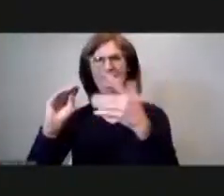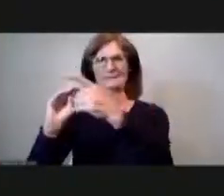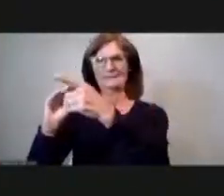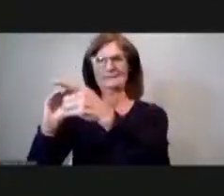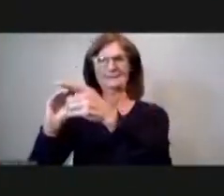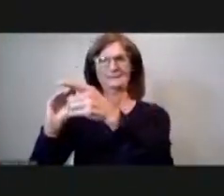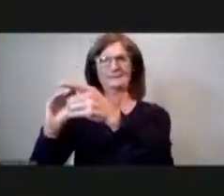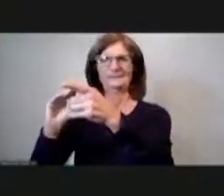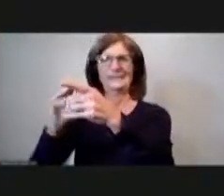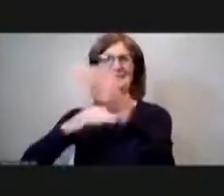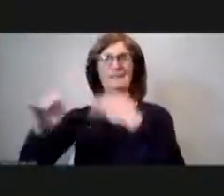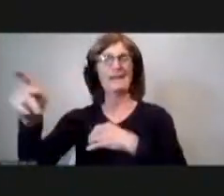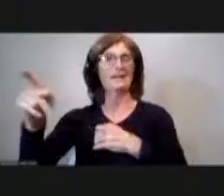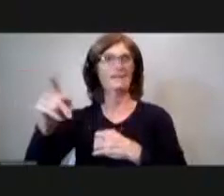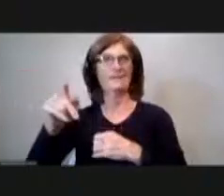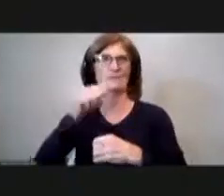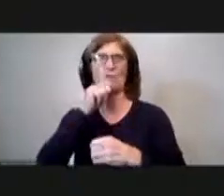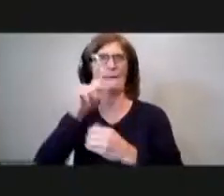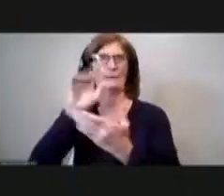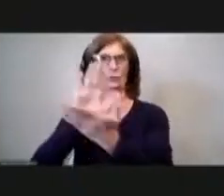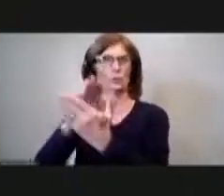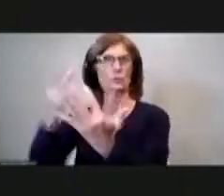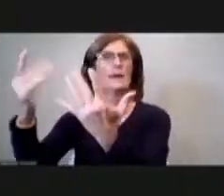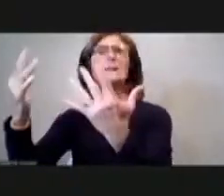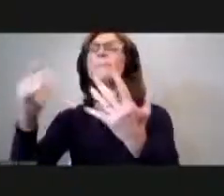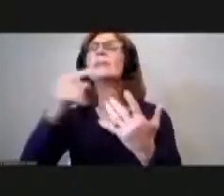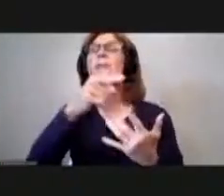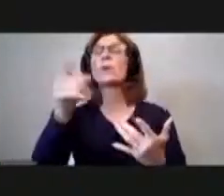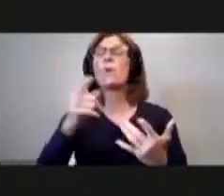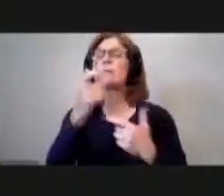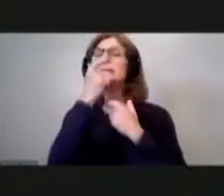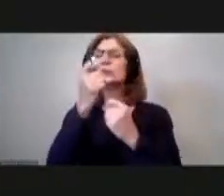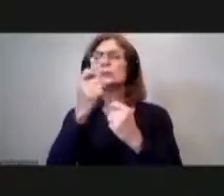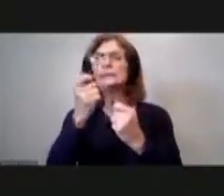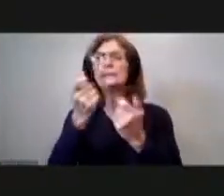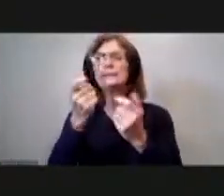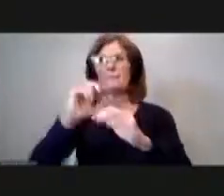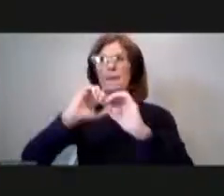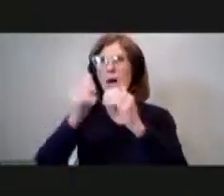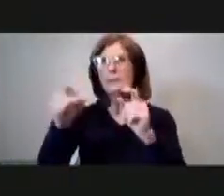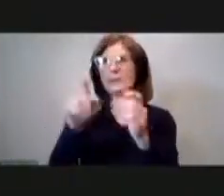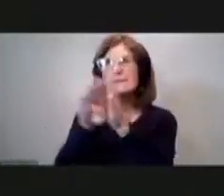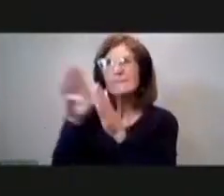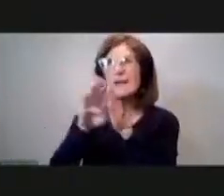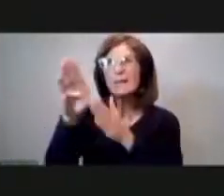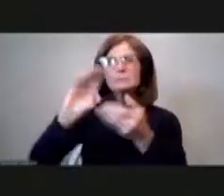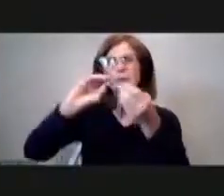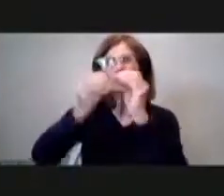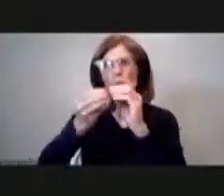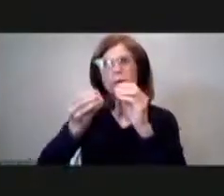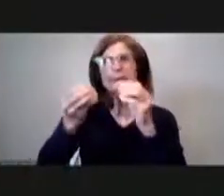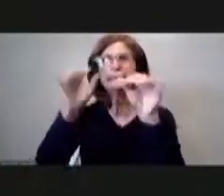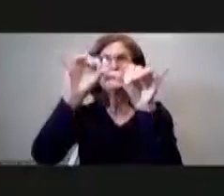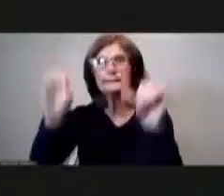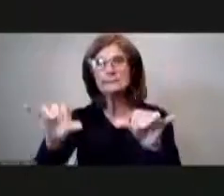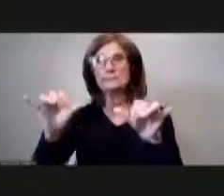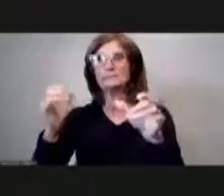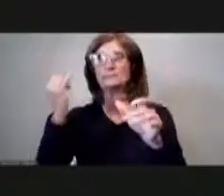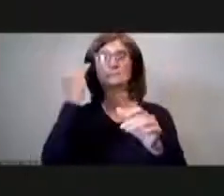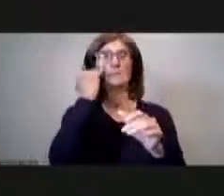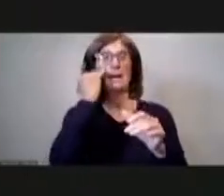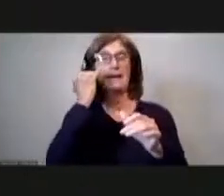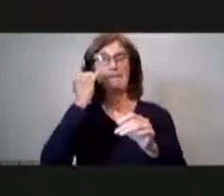that but i'm really interested to see how we can rework the algorithm so that we can you know prioritize groups you know if they are serving